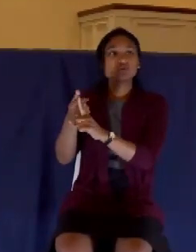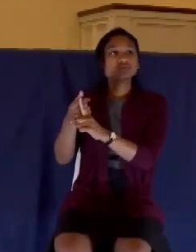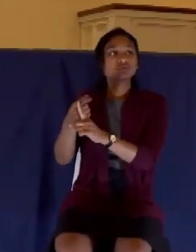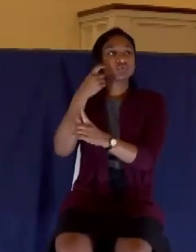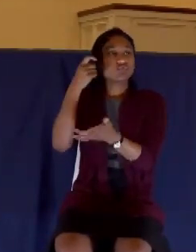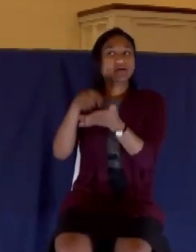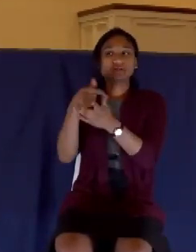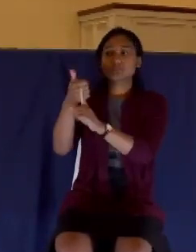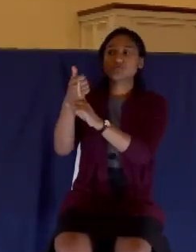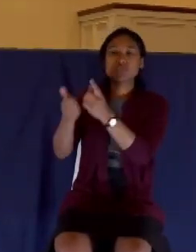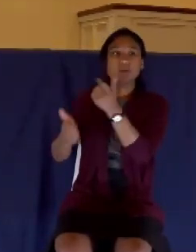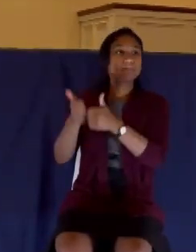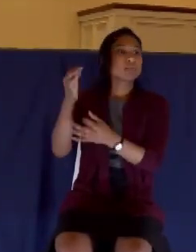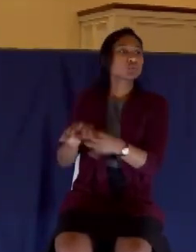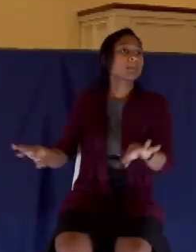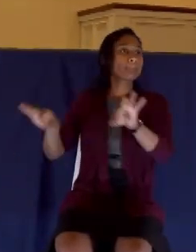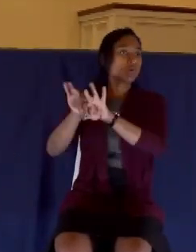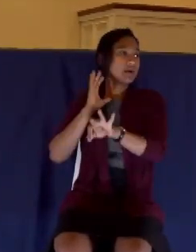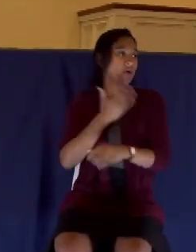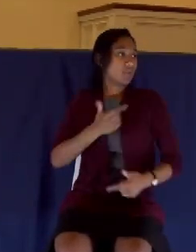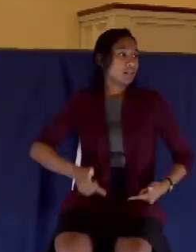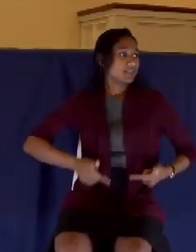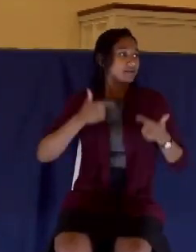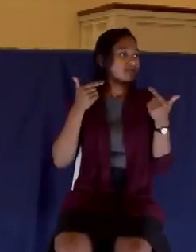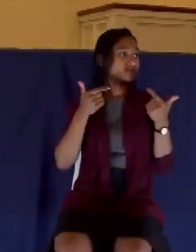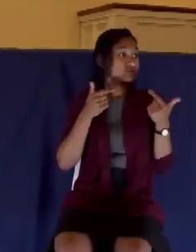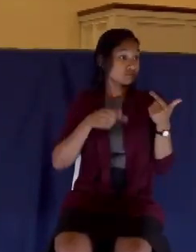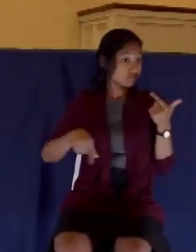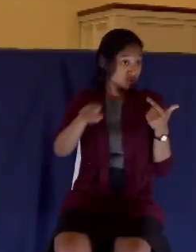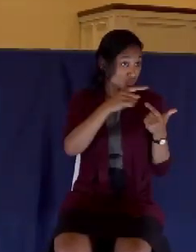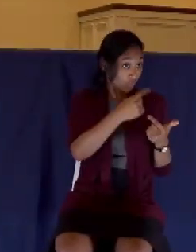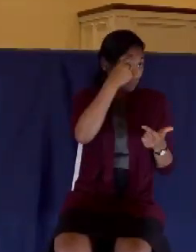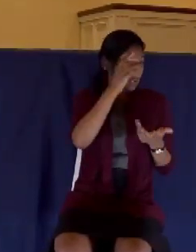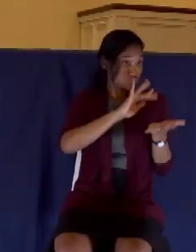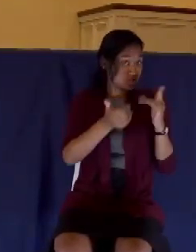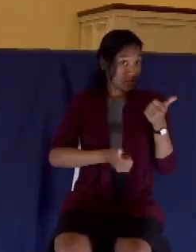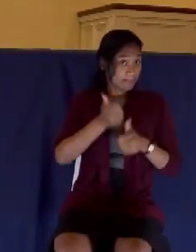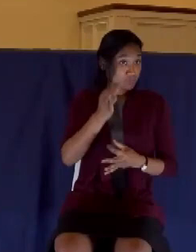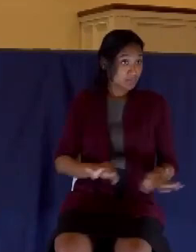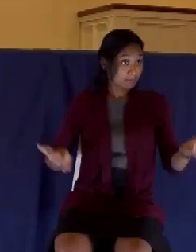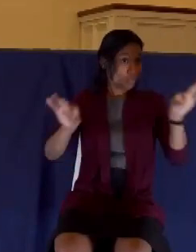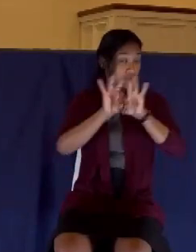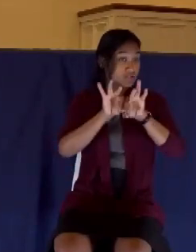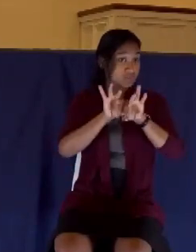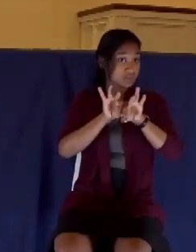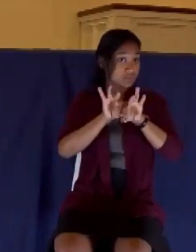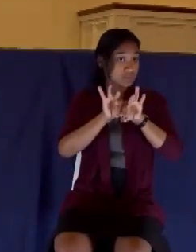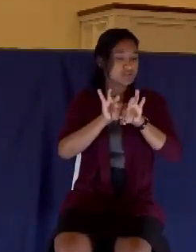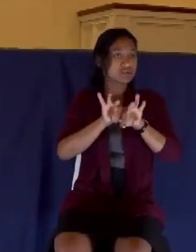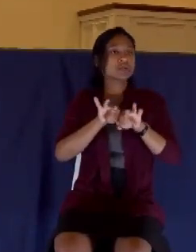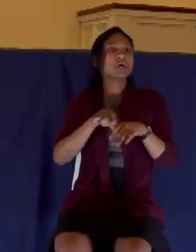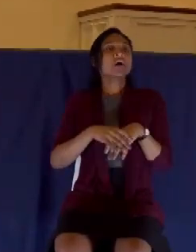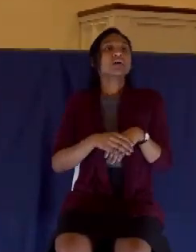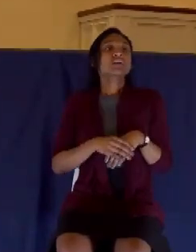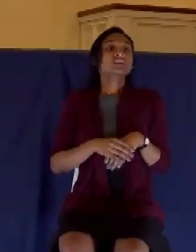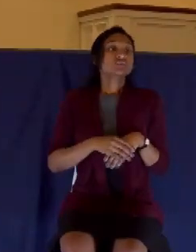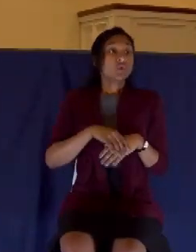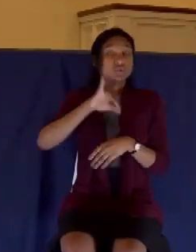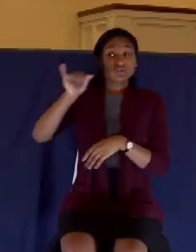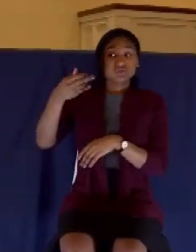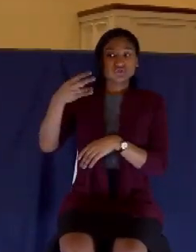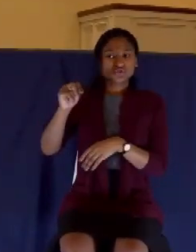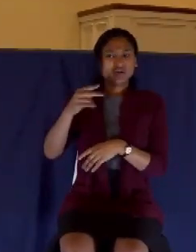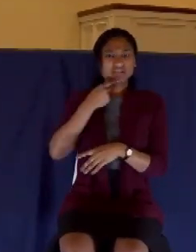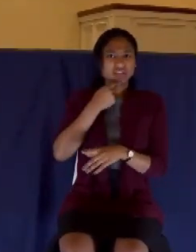life. Can that be said of you? And by the way, this woman, she's nameless here in Mark. But in the parallel account in